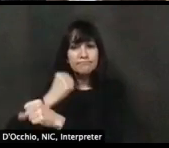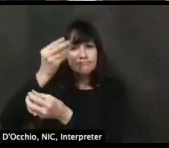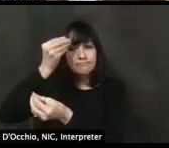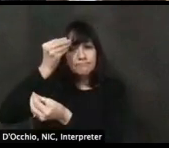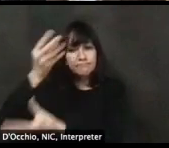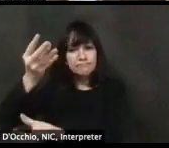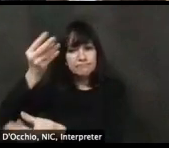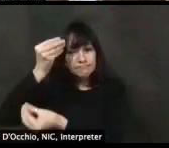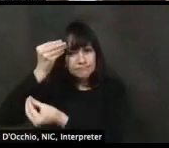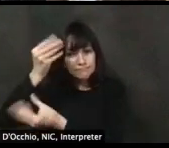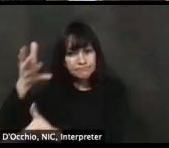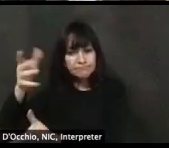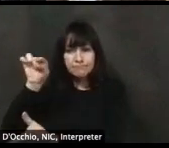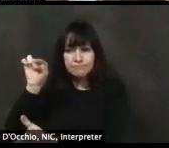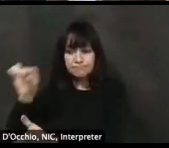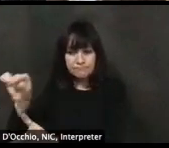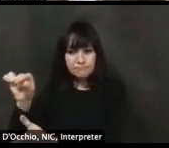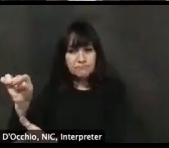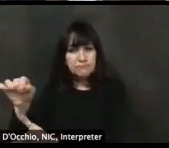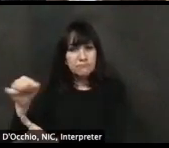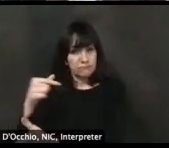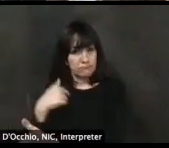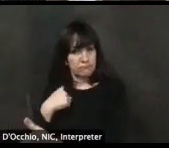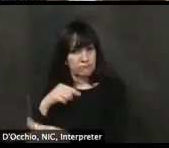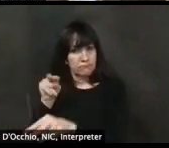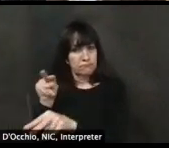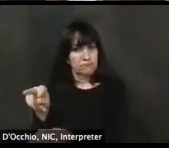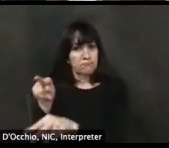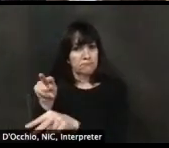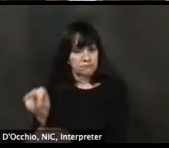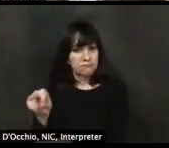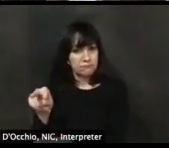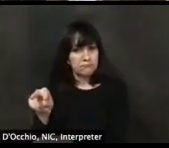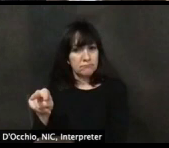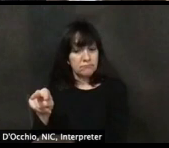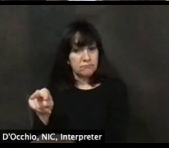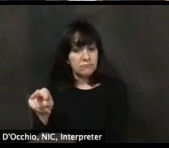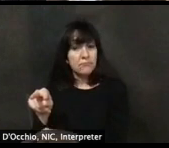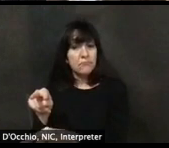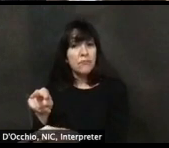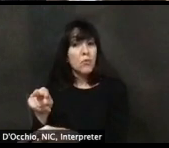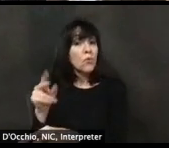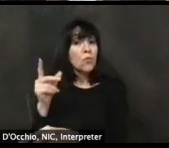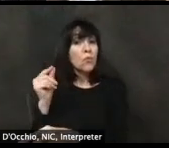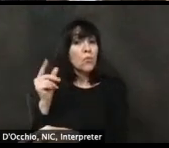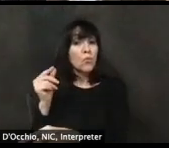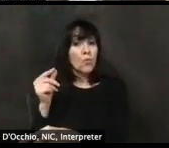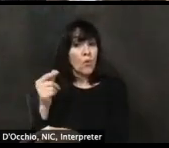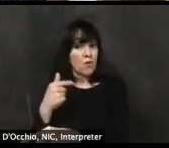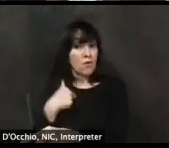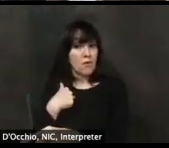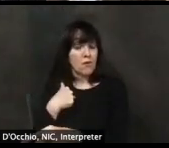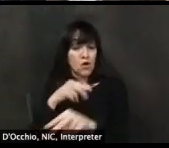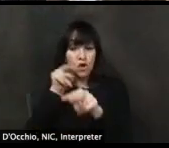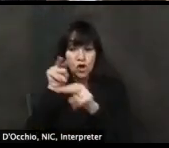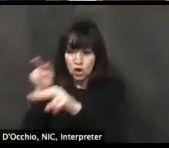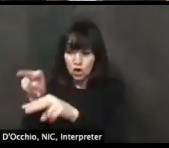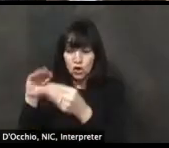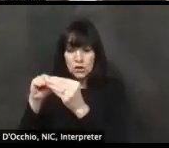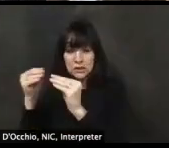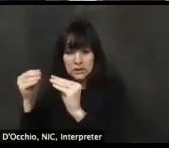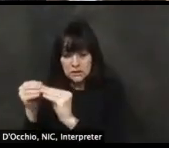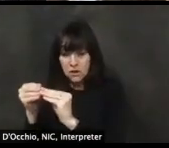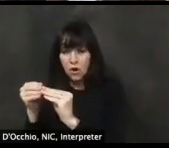we're also looking at important indicators like, do we have enough face masks? Do we have enough gowns? Right now, we actually don't have enough